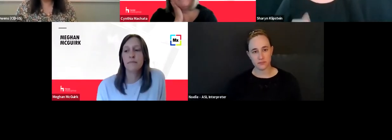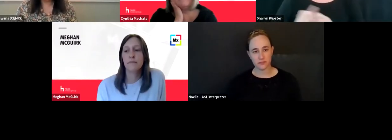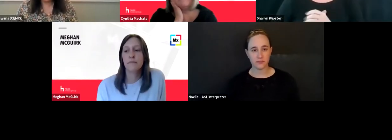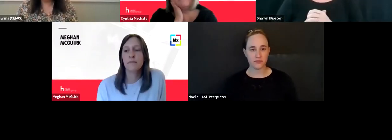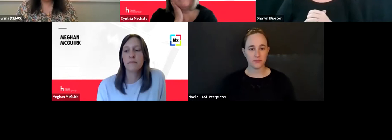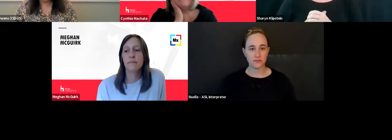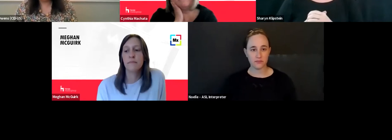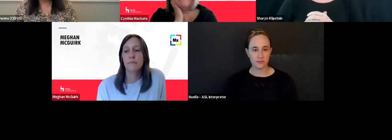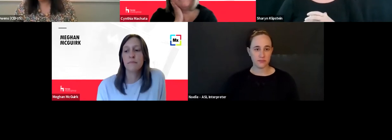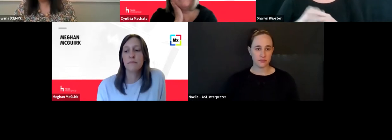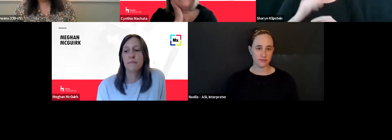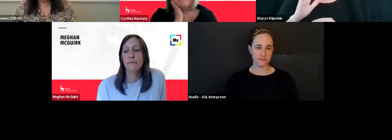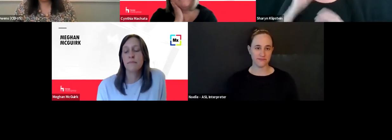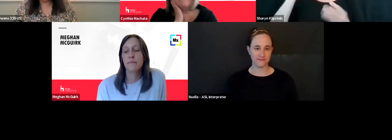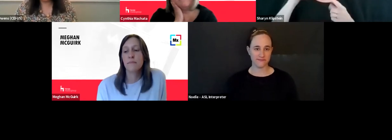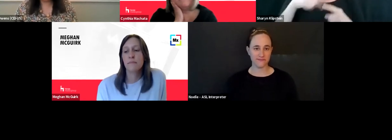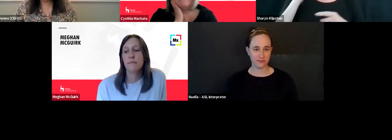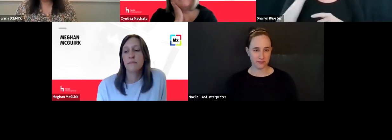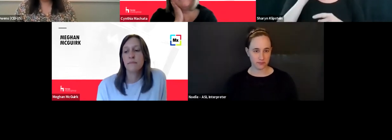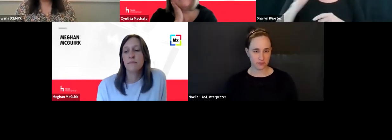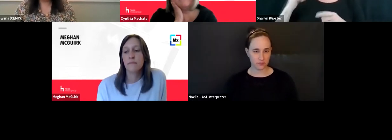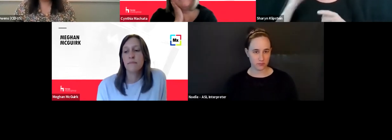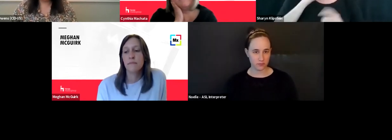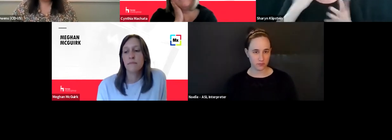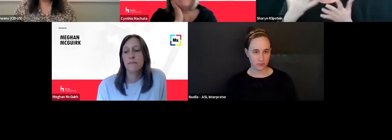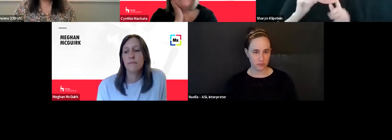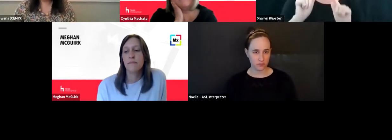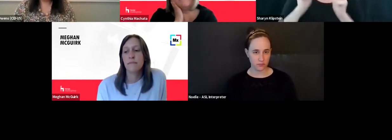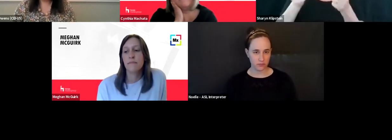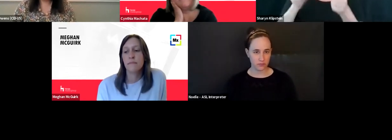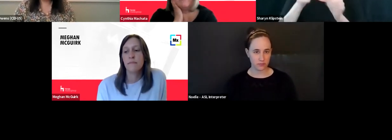by Google, by Apple, and maybe by others down the road?